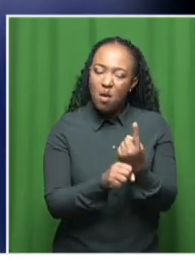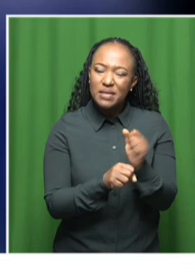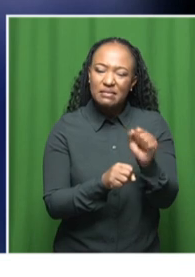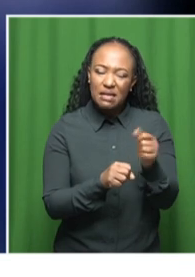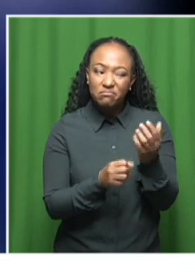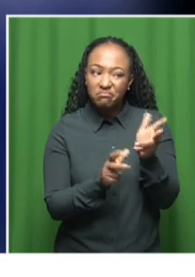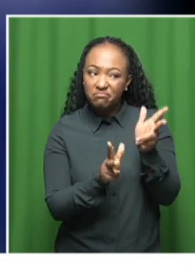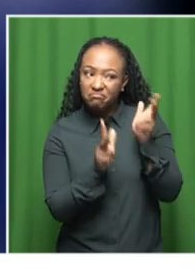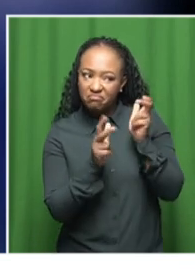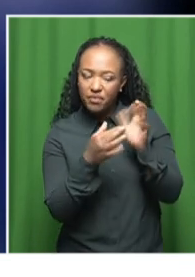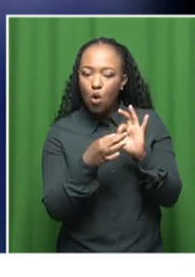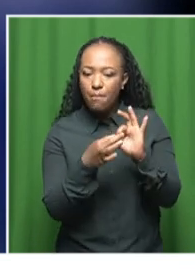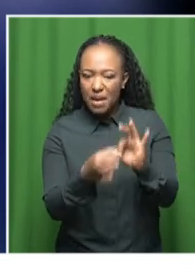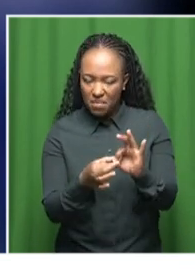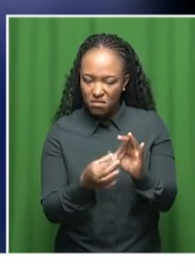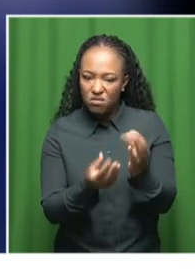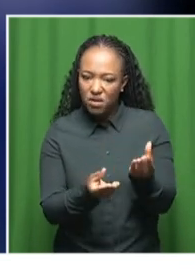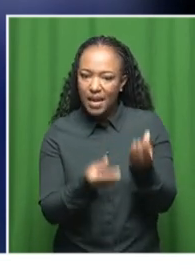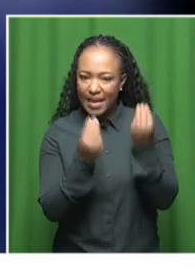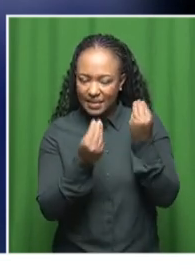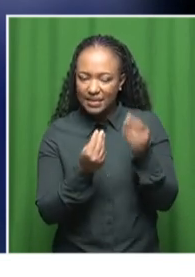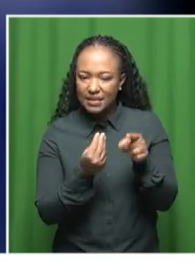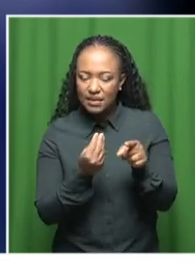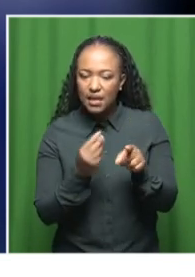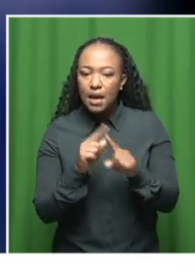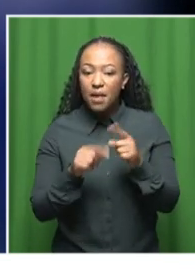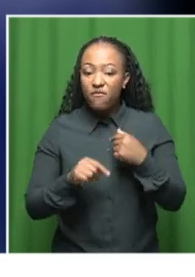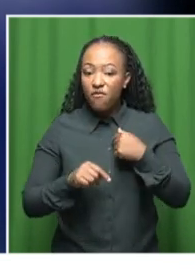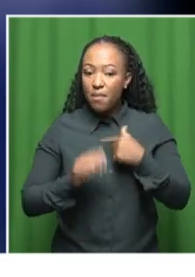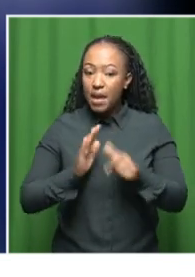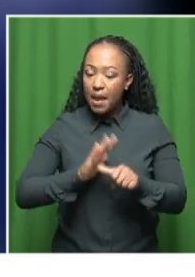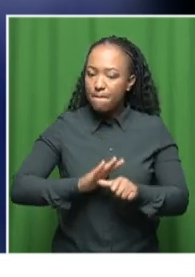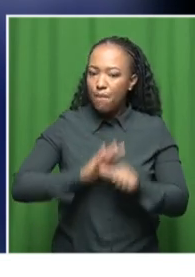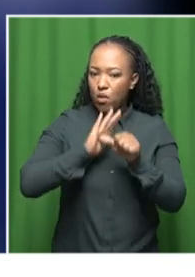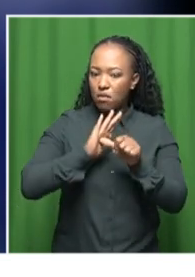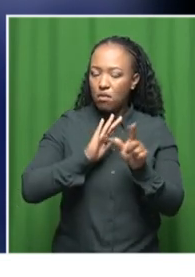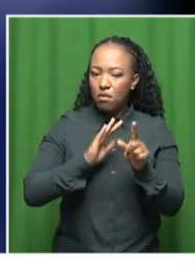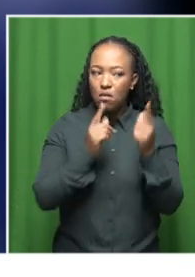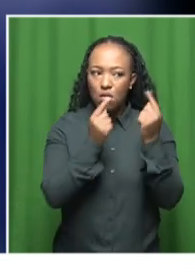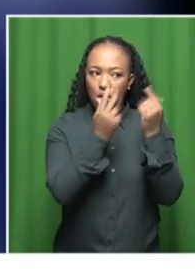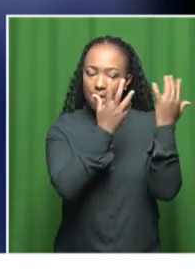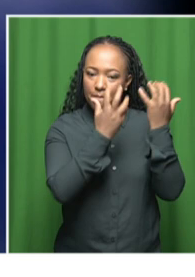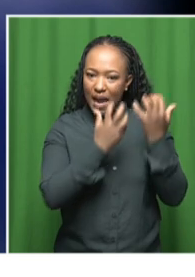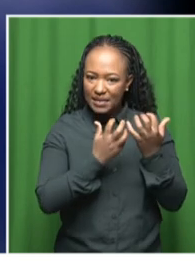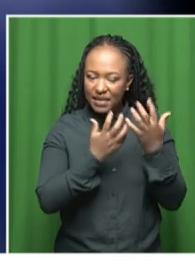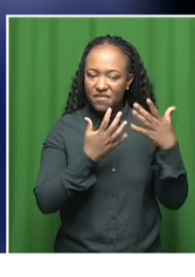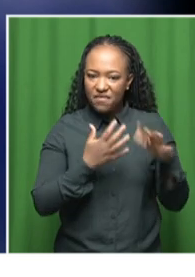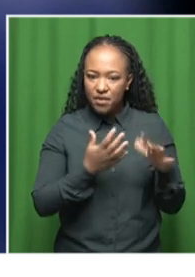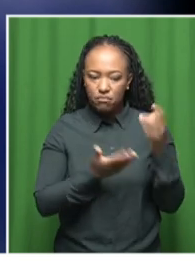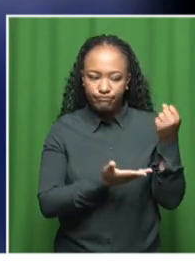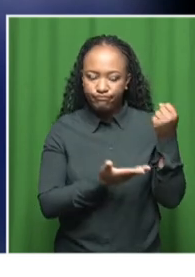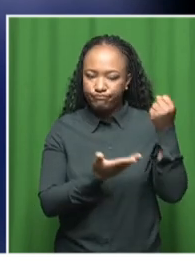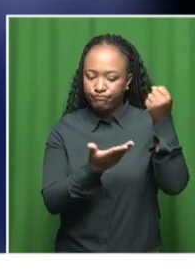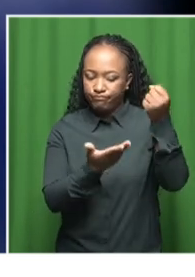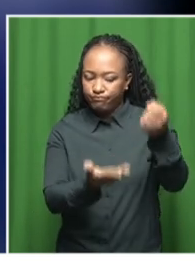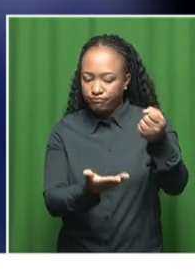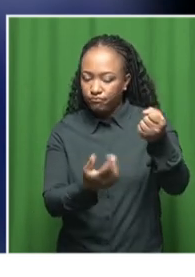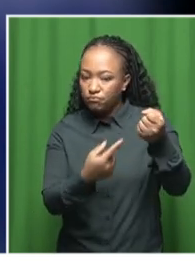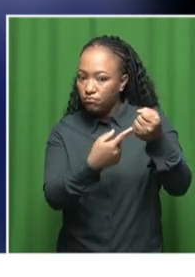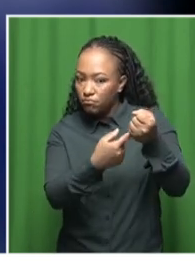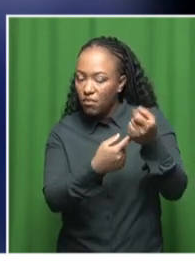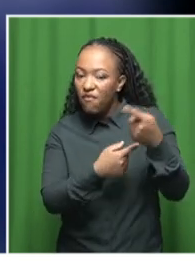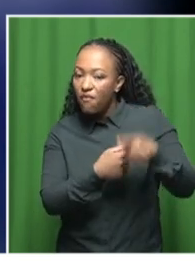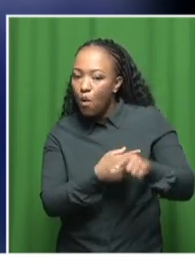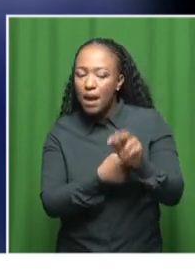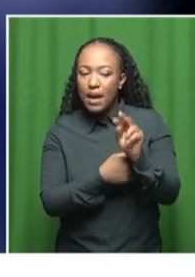also, for me, what is more important is to say this is the budget that is allocated for the NSP as government to commit